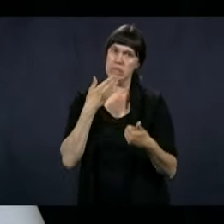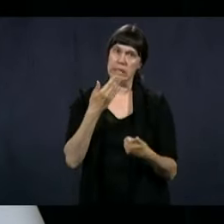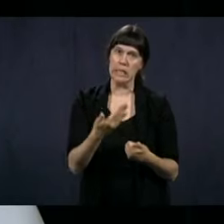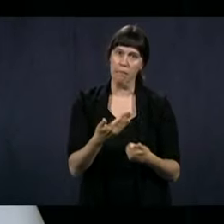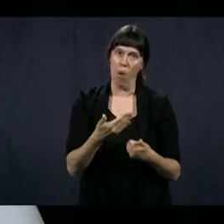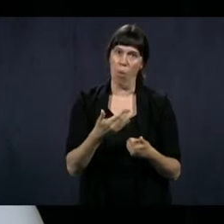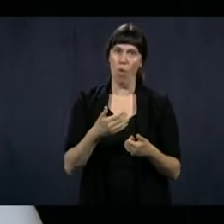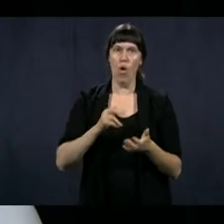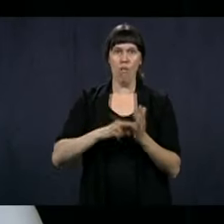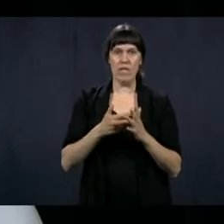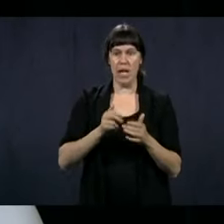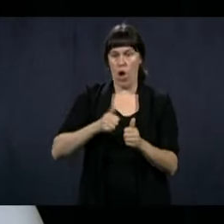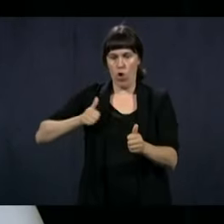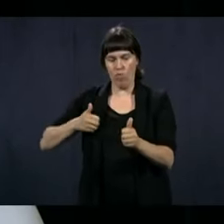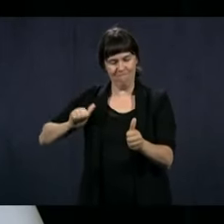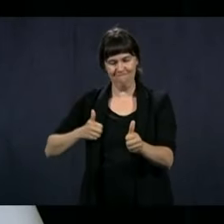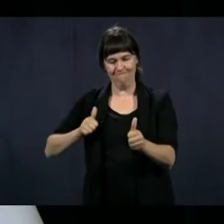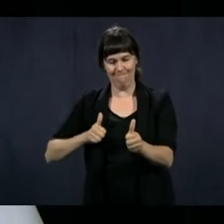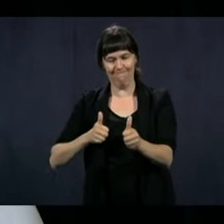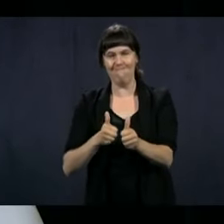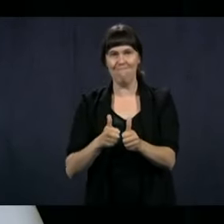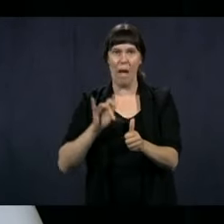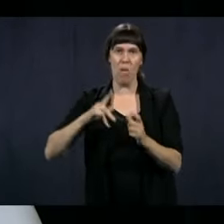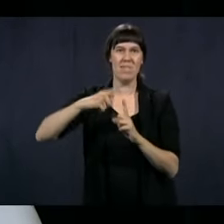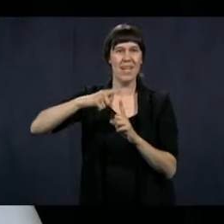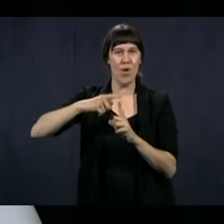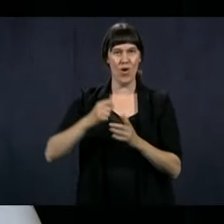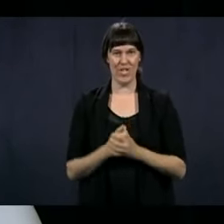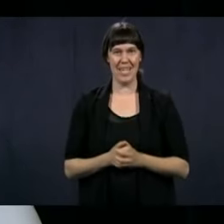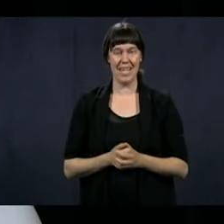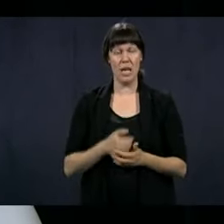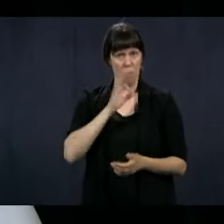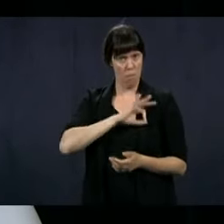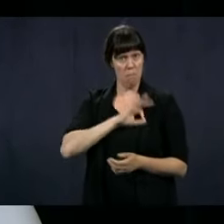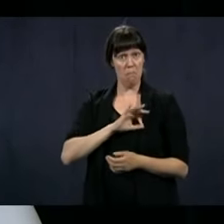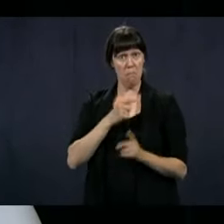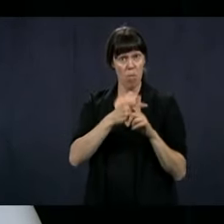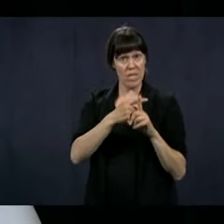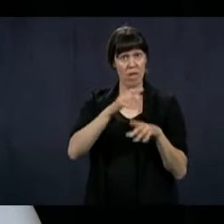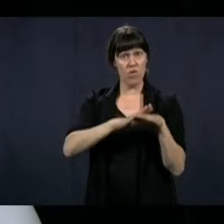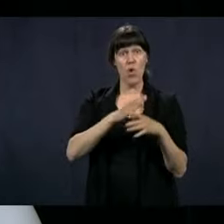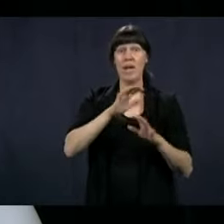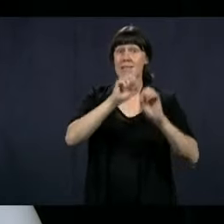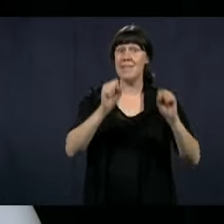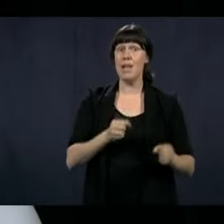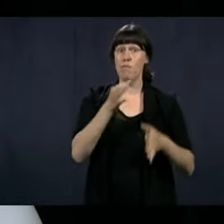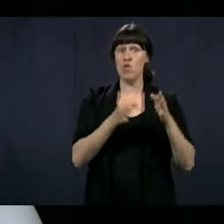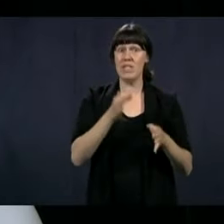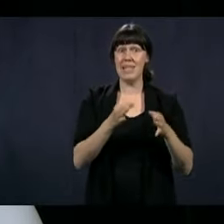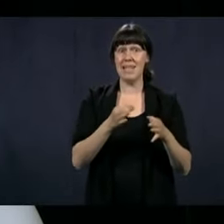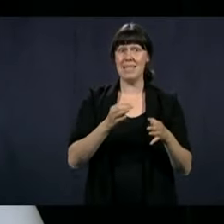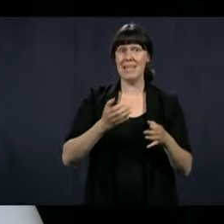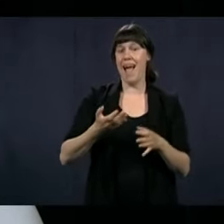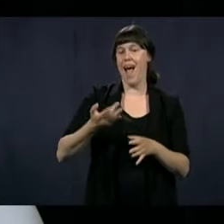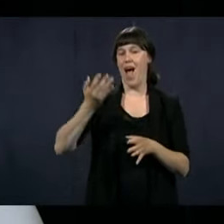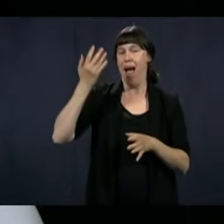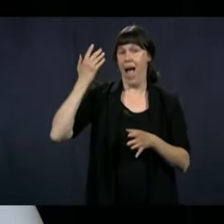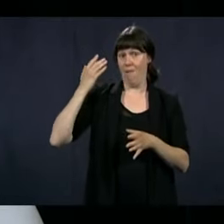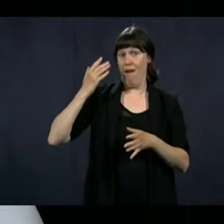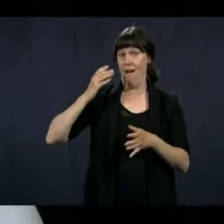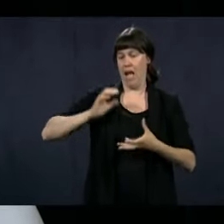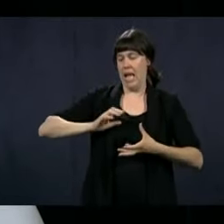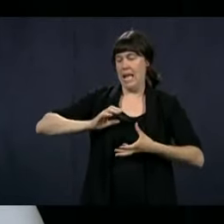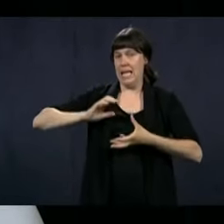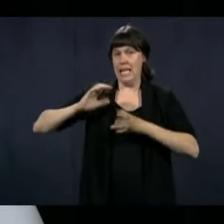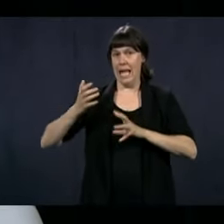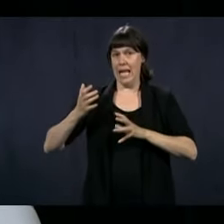thanks to that. And it is, therefore, something that the justice system has now acquired. So the justice system in Quebec is not going